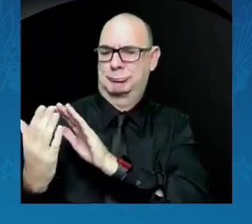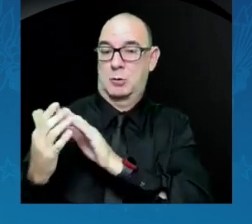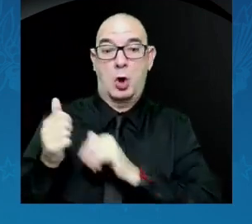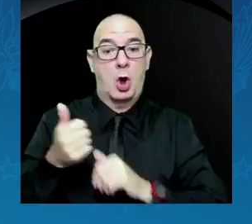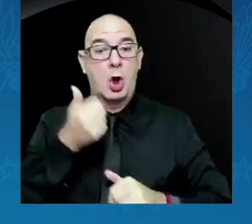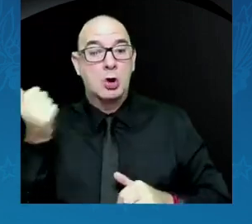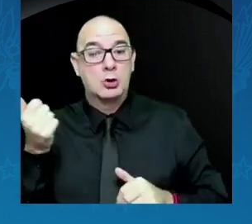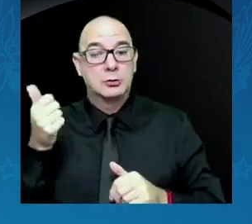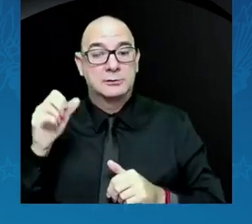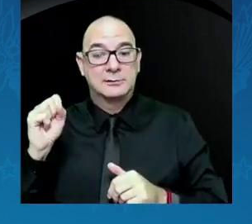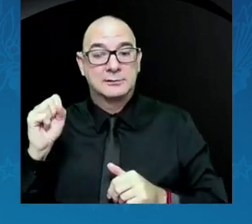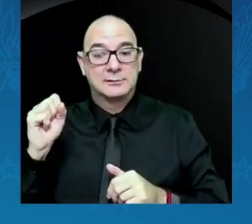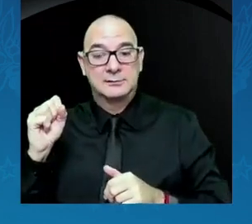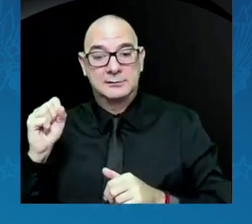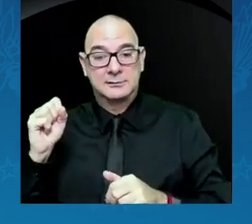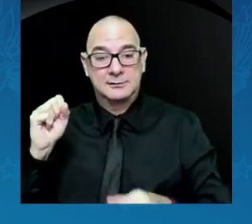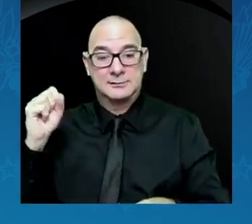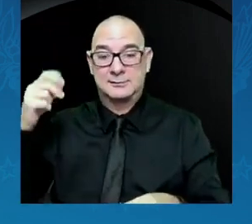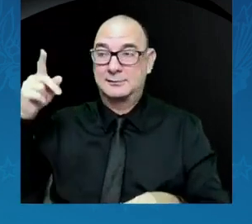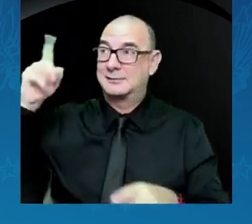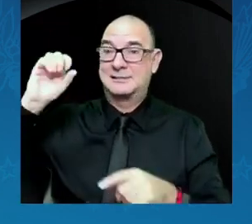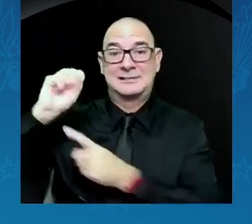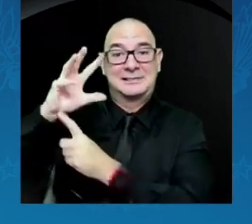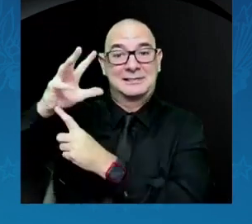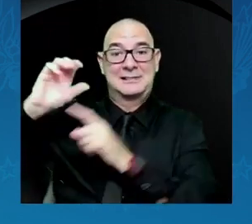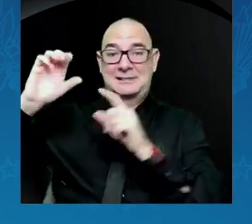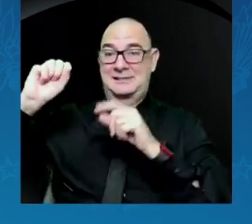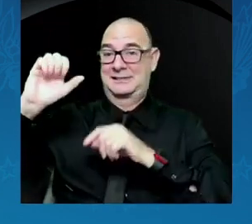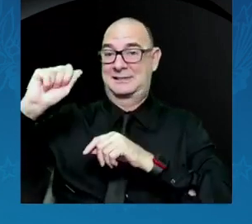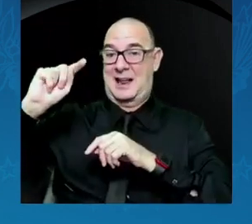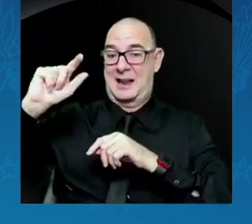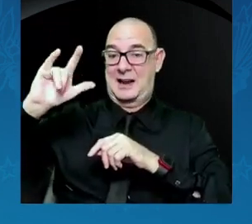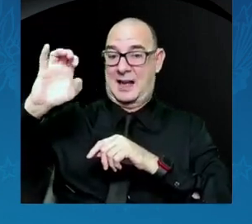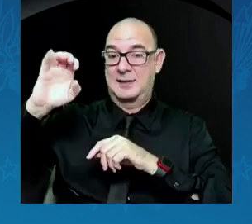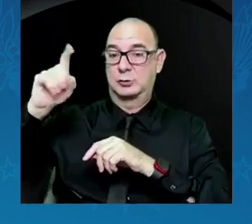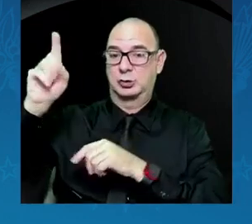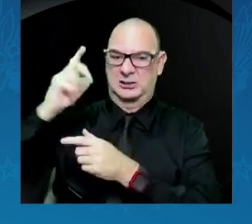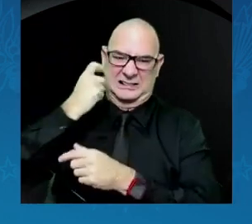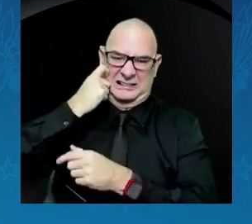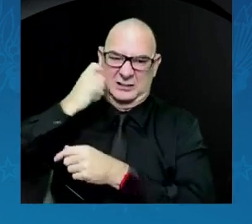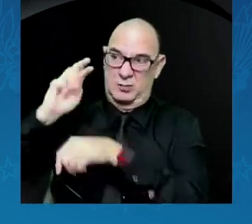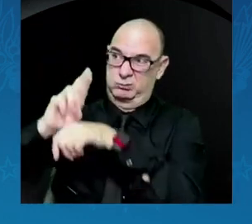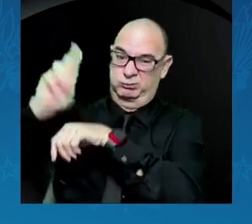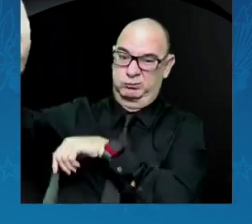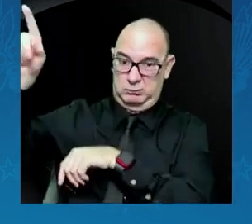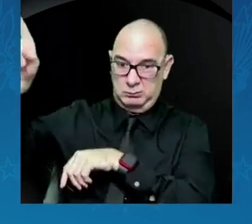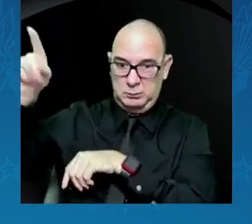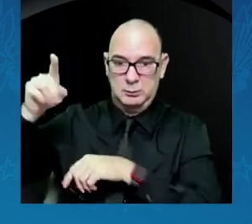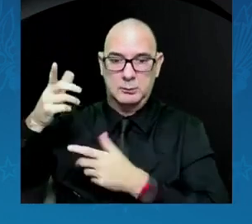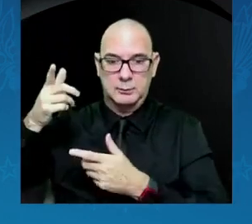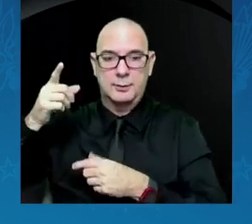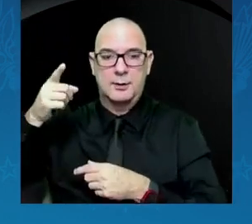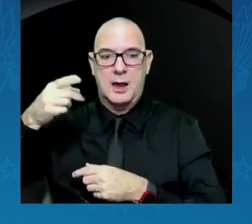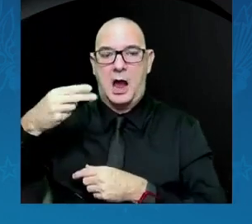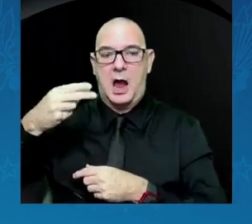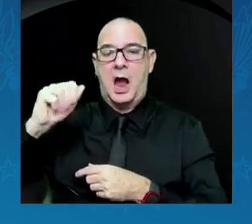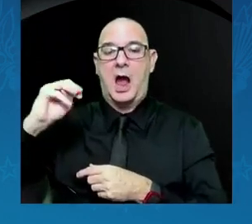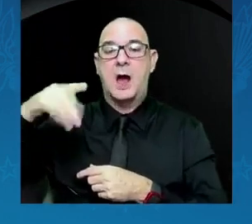university, a local university that I recently visited Hampton University and HBCU in Virginia.